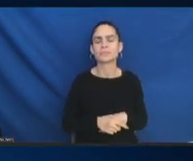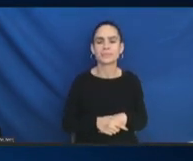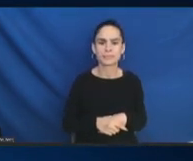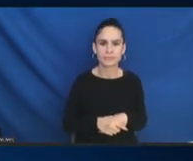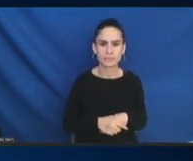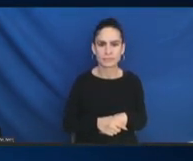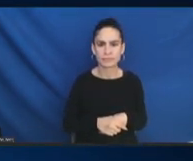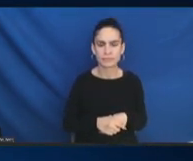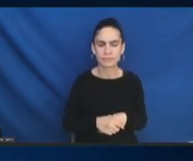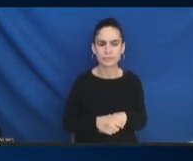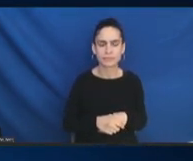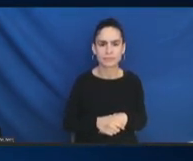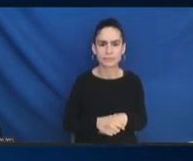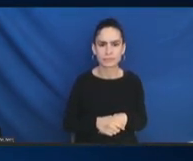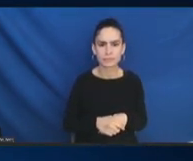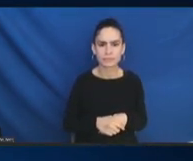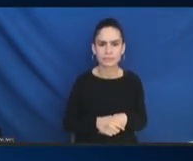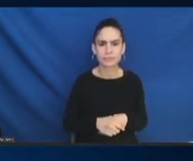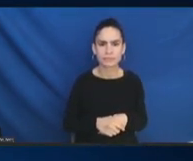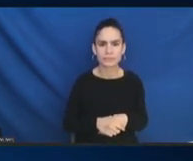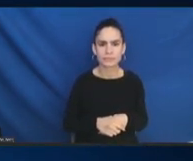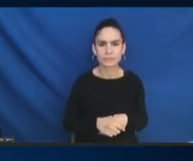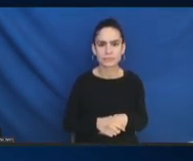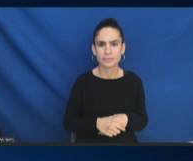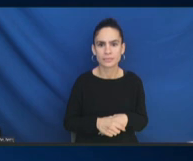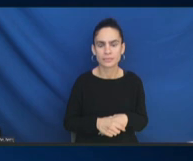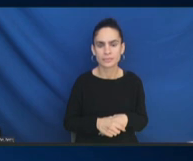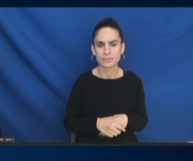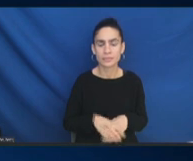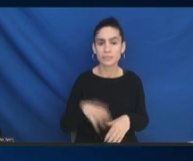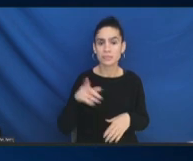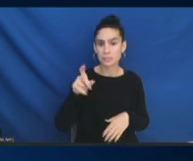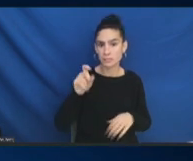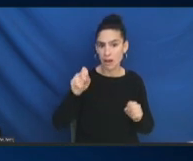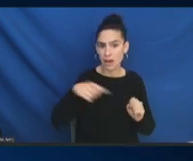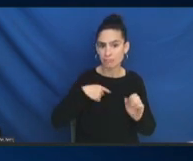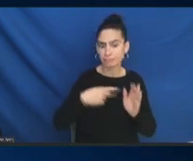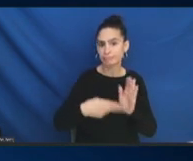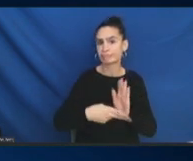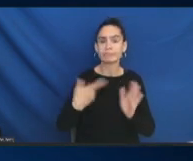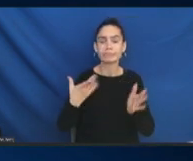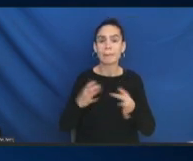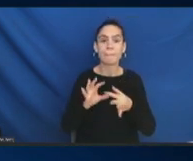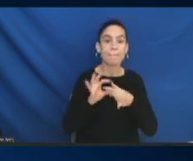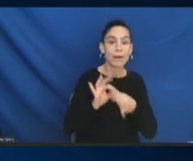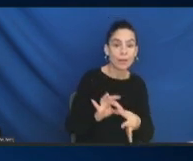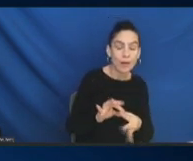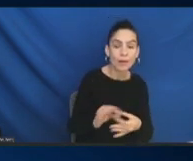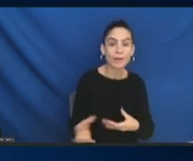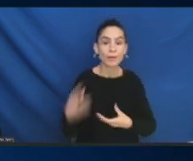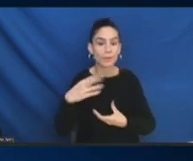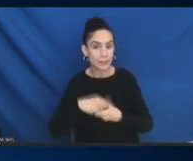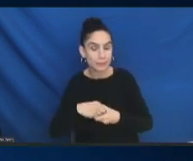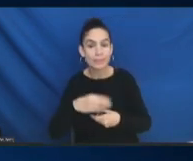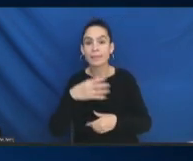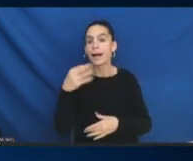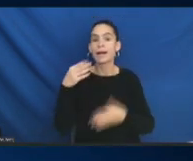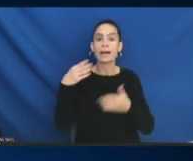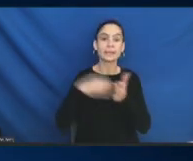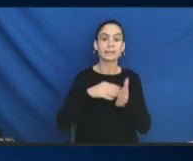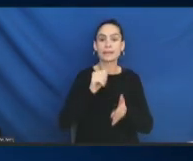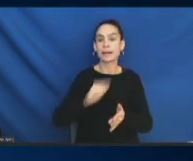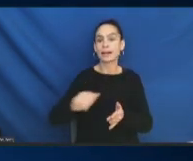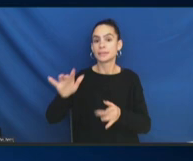But can we also just call that, though, belonging, inclusion, and anti-Asian hate slash racism? think that somebody- can do that.